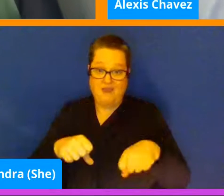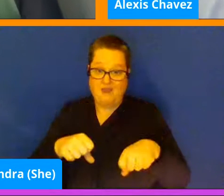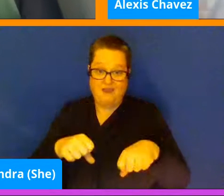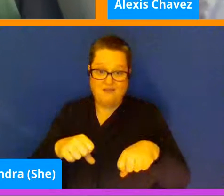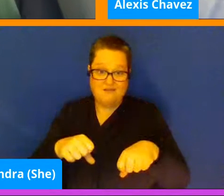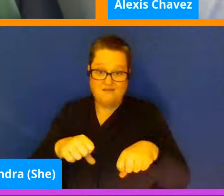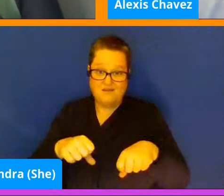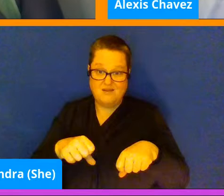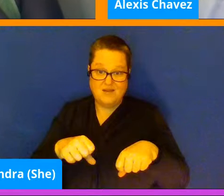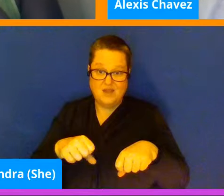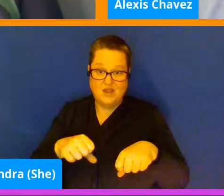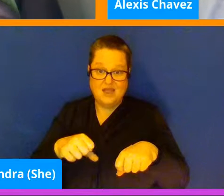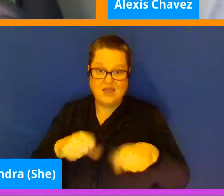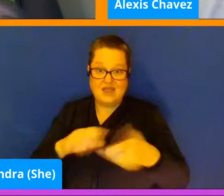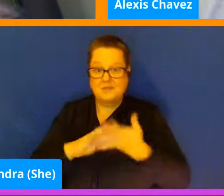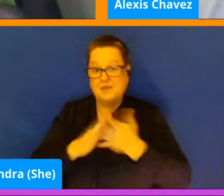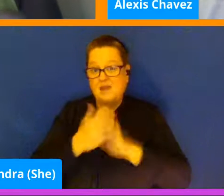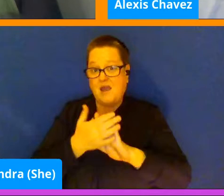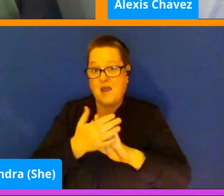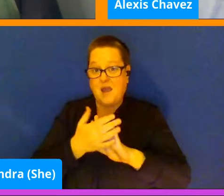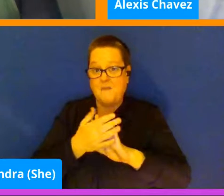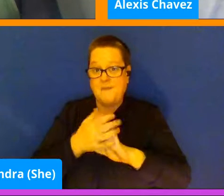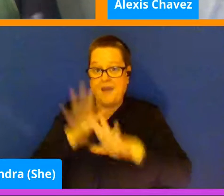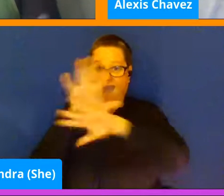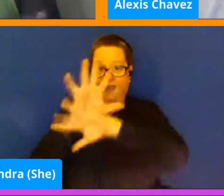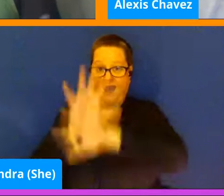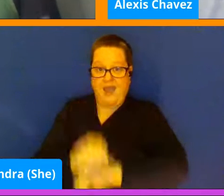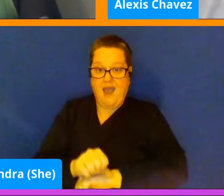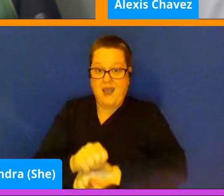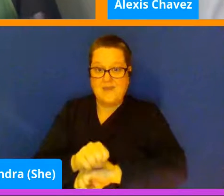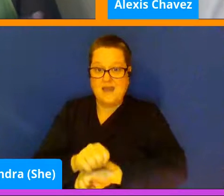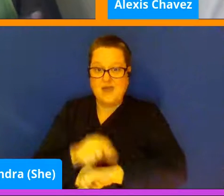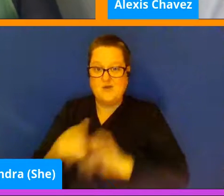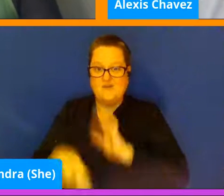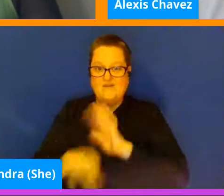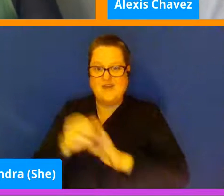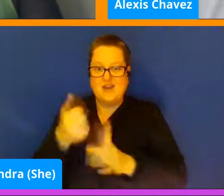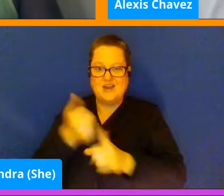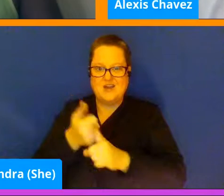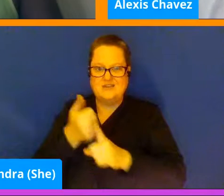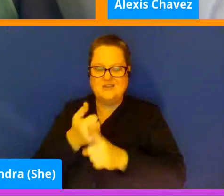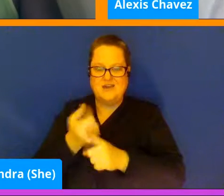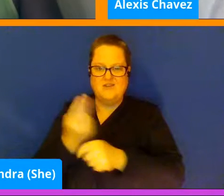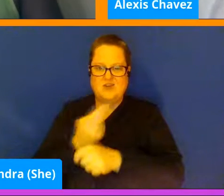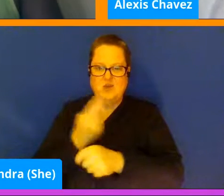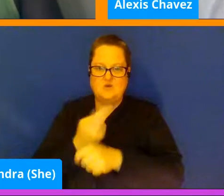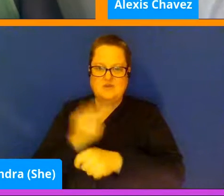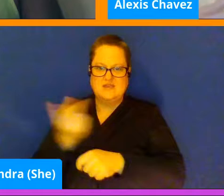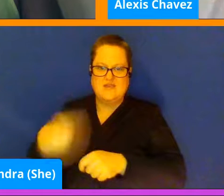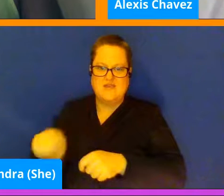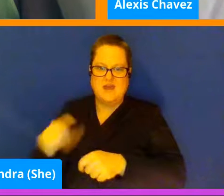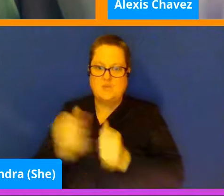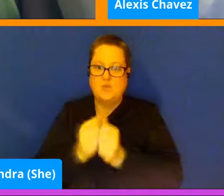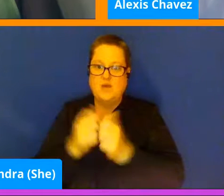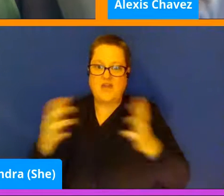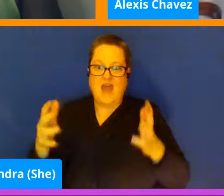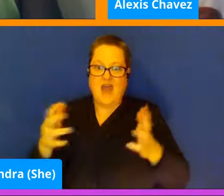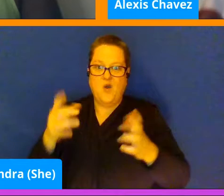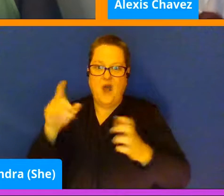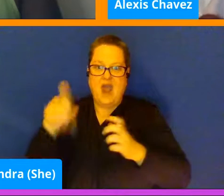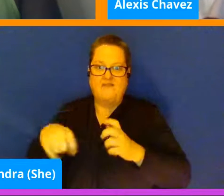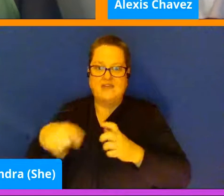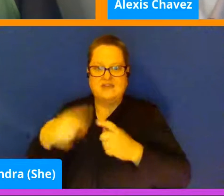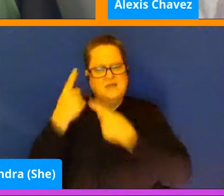a habit. And you will find yourself using these without even having to think,